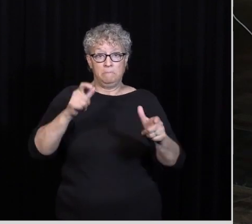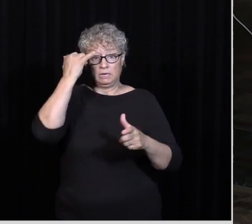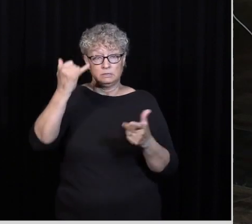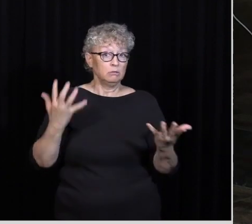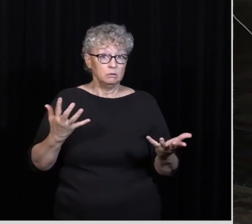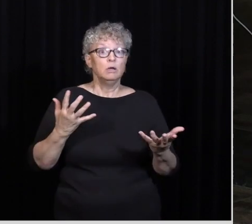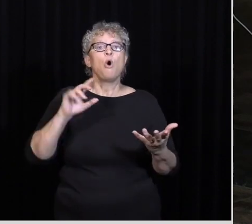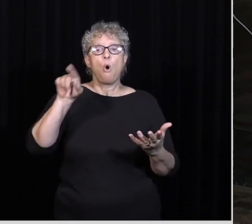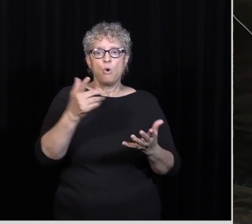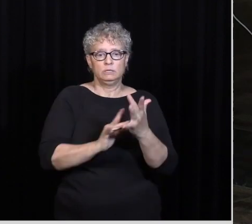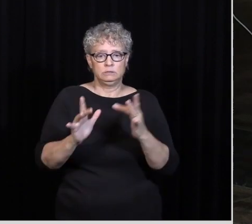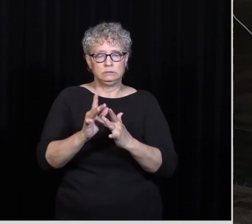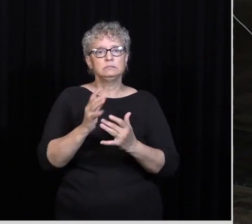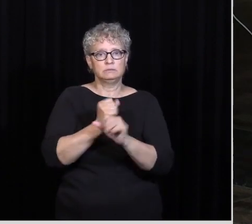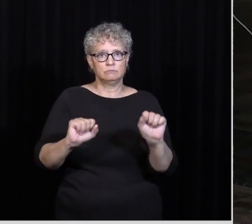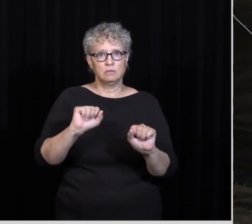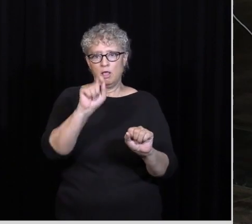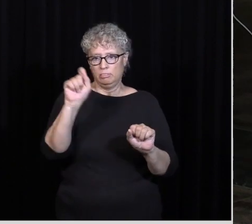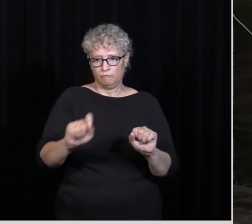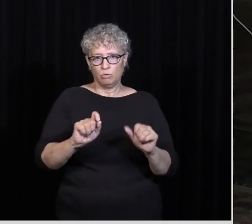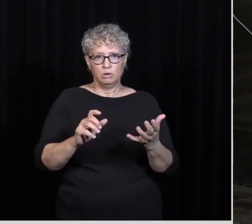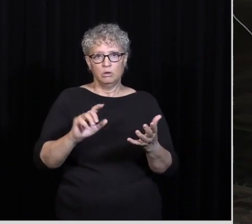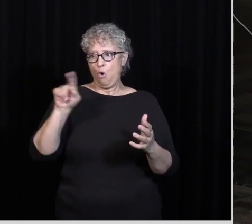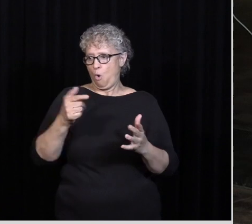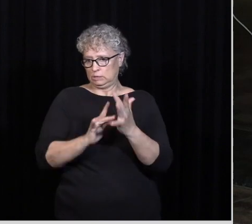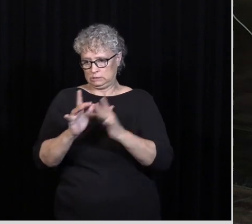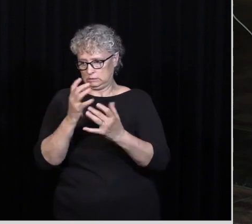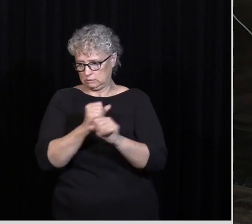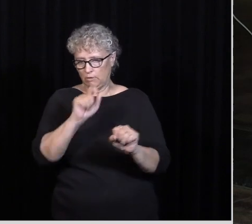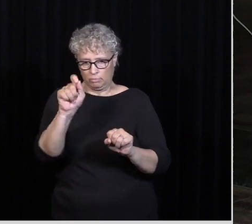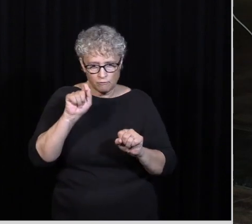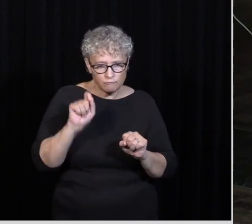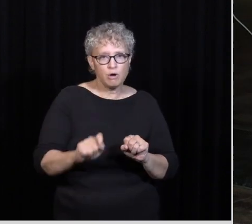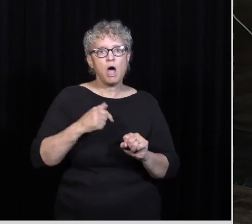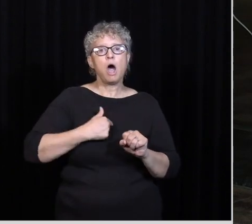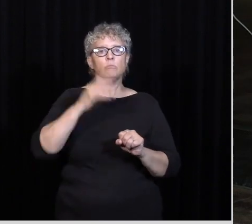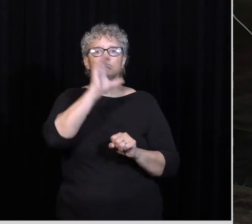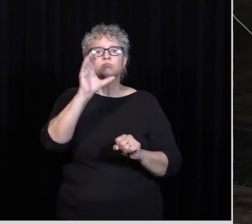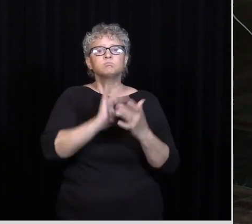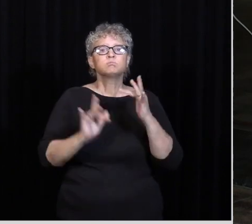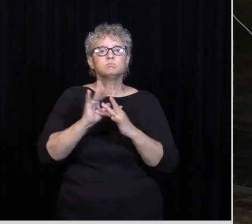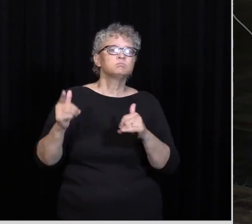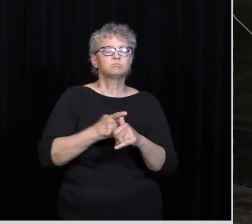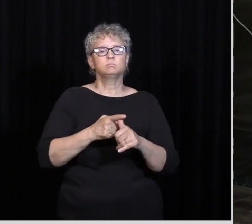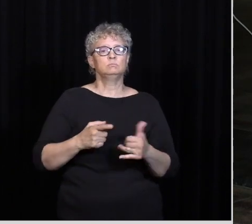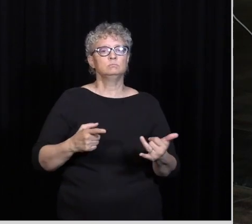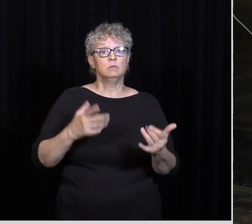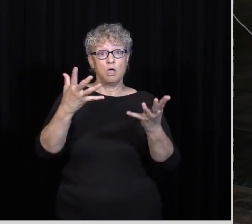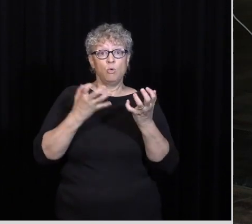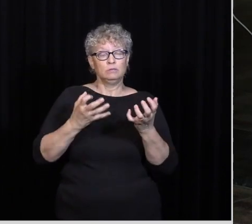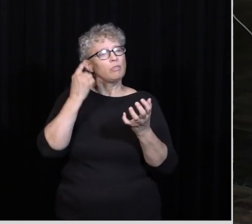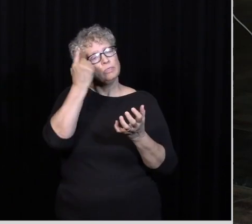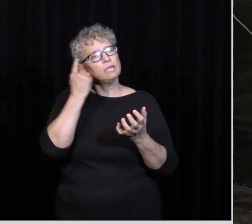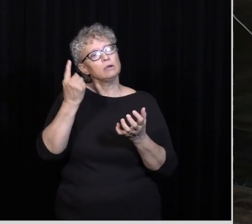saves Therefore Because only Jesus saves Therefore I will seek Jesus first And I just want you to I mean I want you to think about The